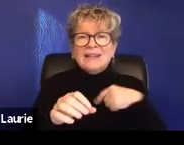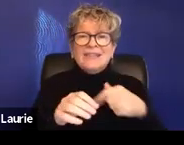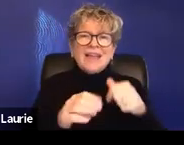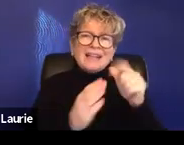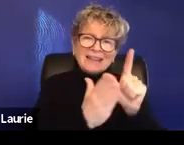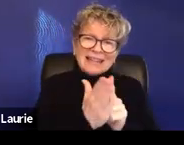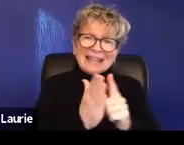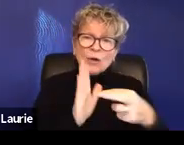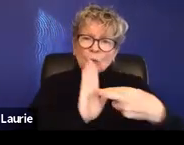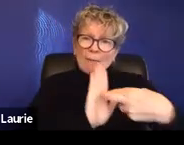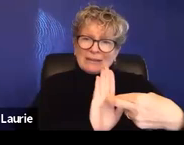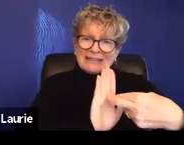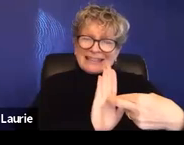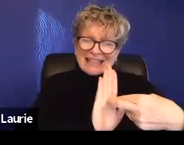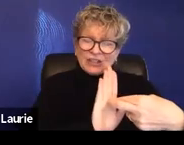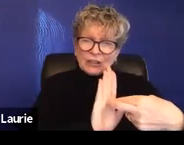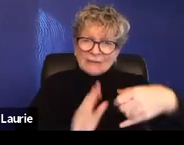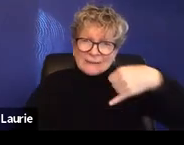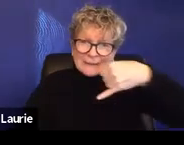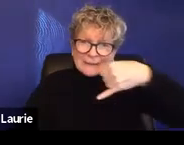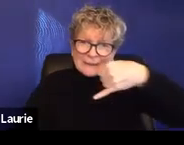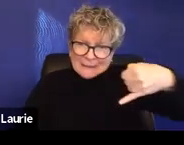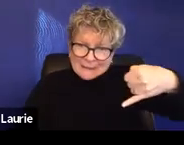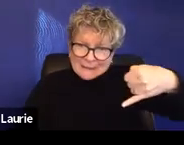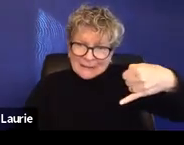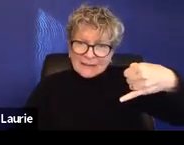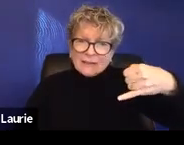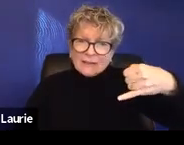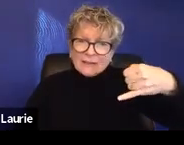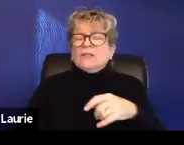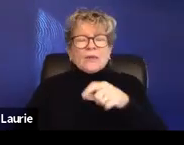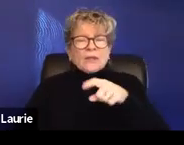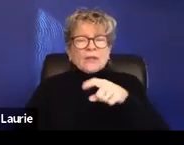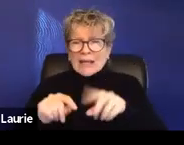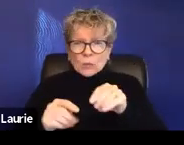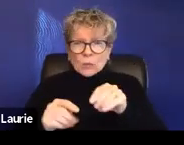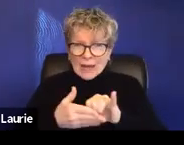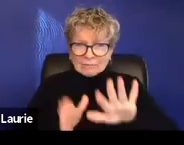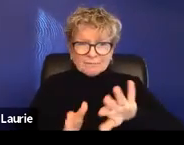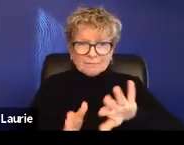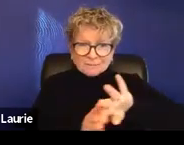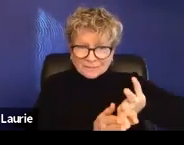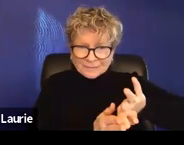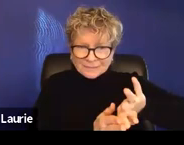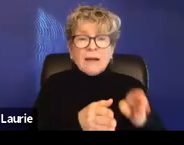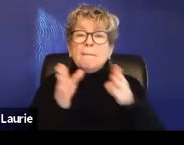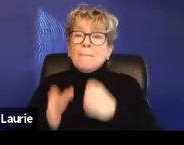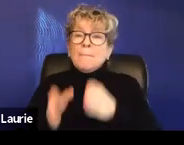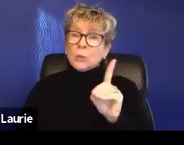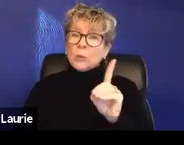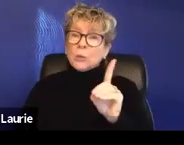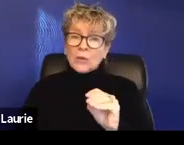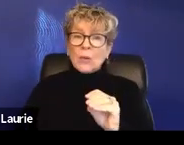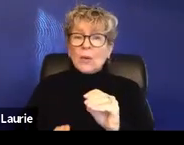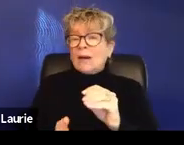these are things to pay attention to, but there's so much more that you can do, obviously help the client access self